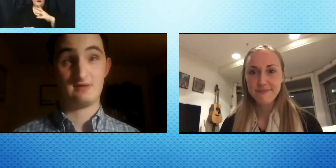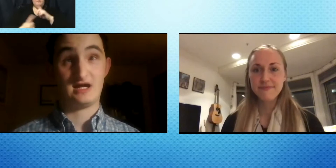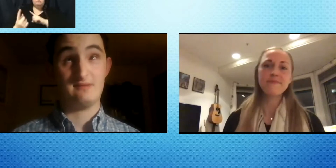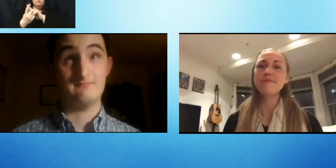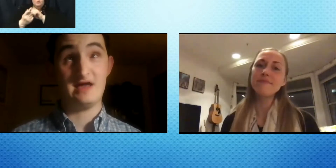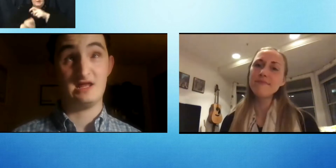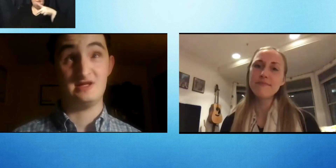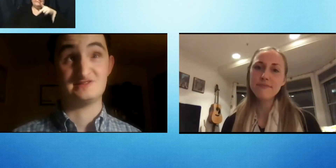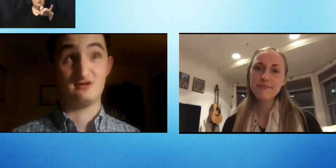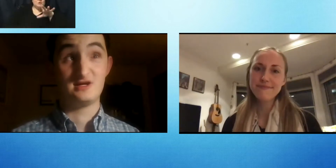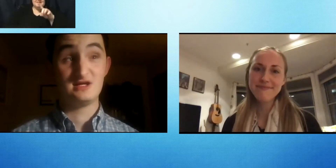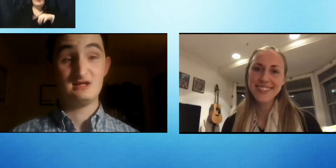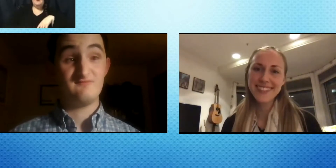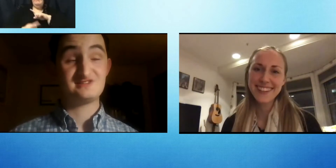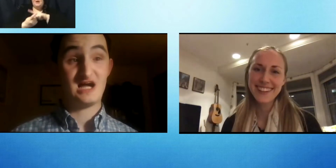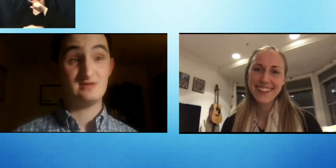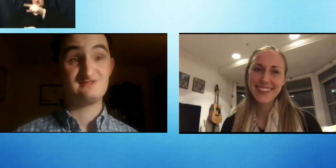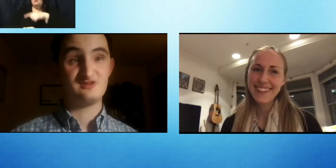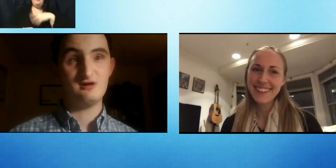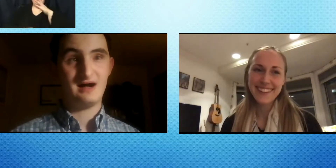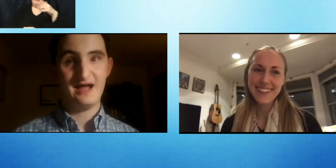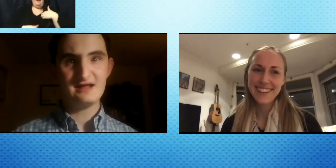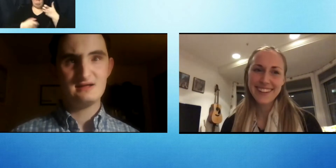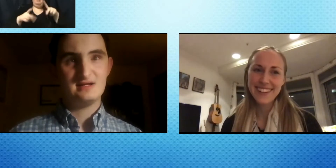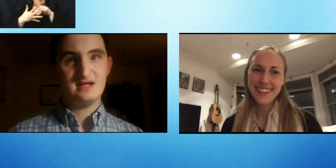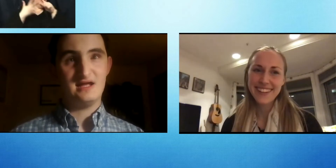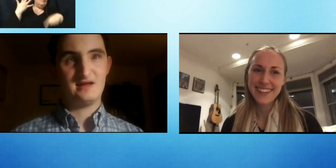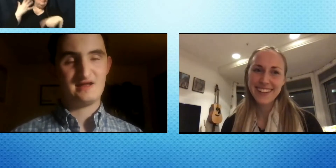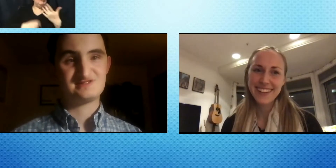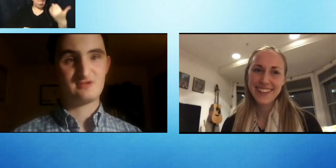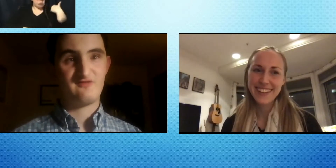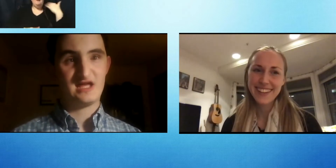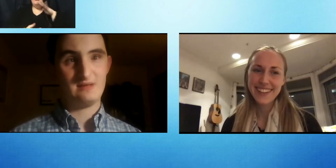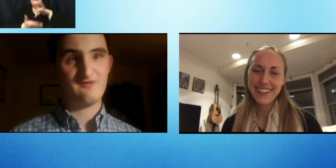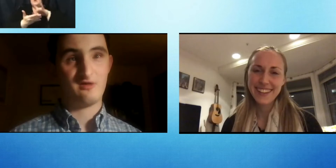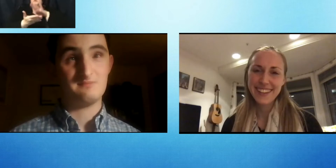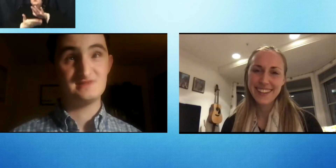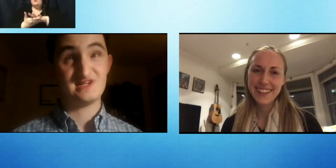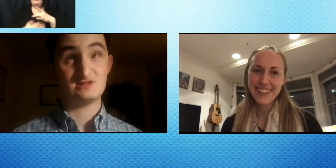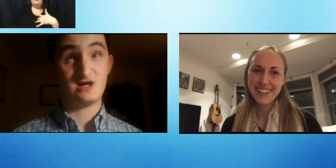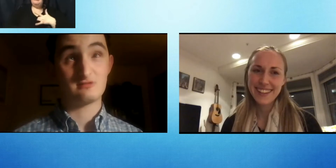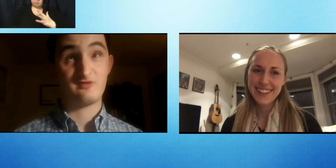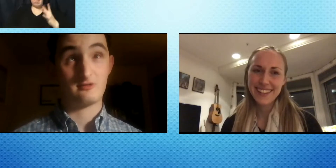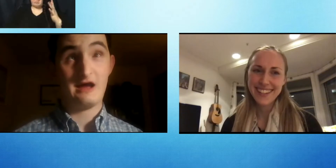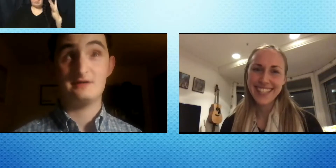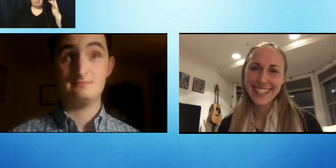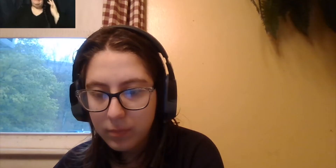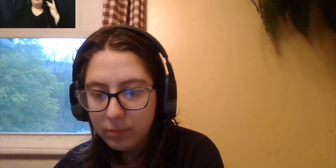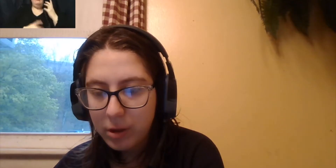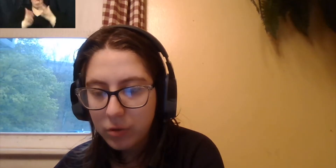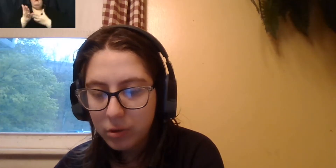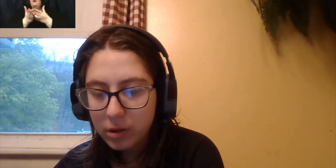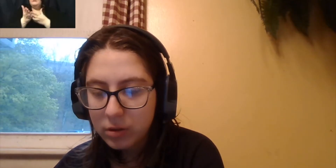yesterday, but I had met Amy. So this time has flown by and I just want to thank Amy for sticking along for the ride.